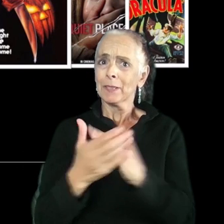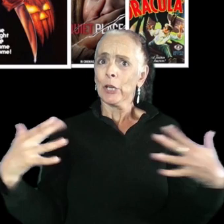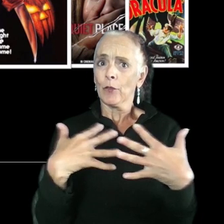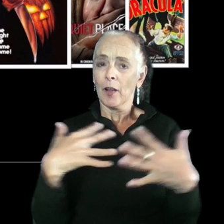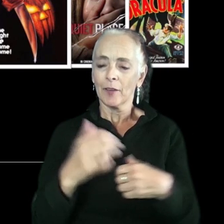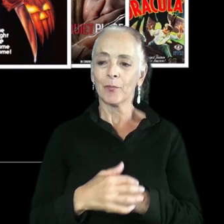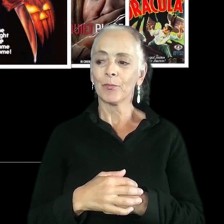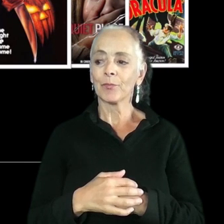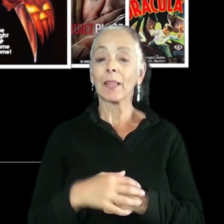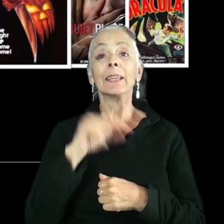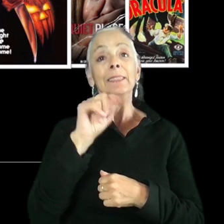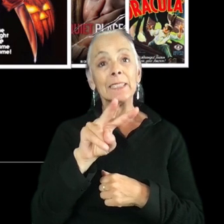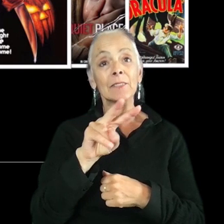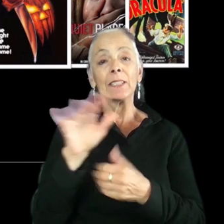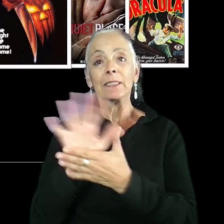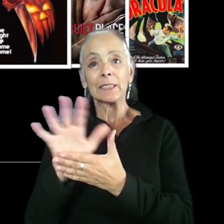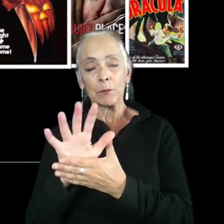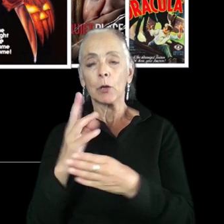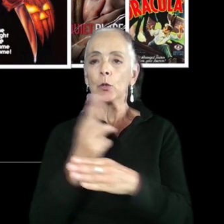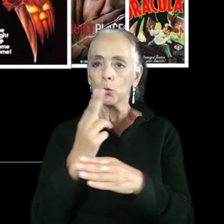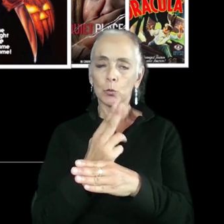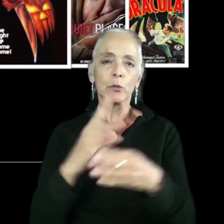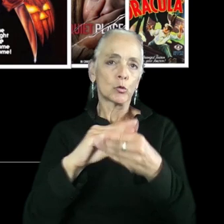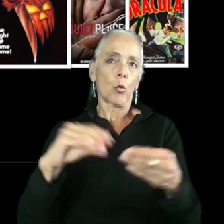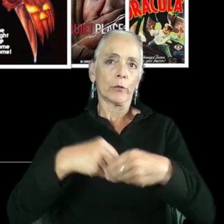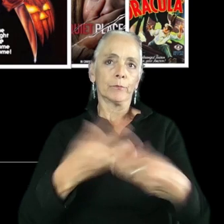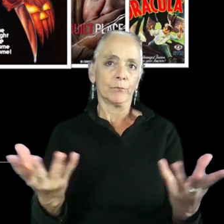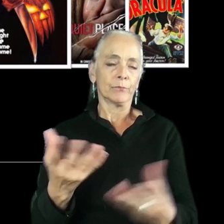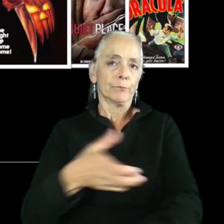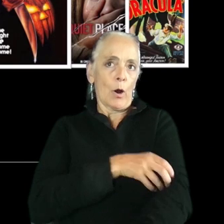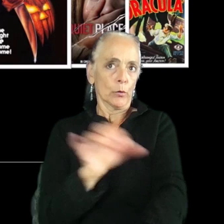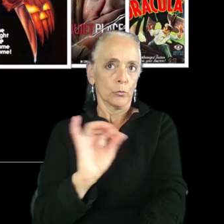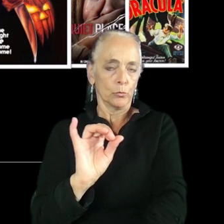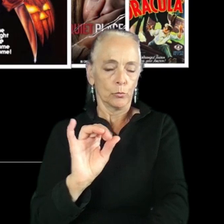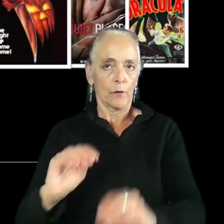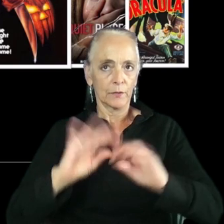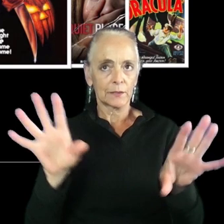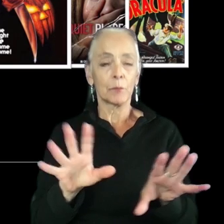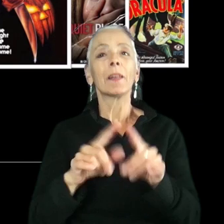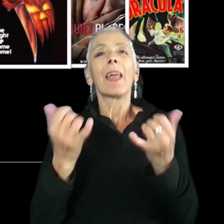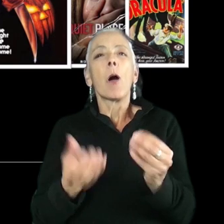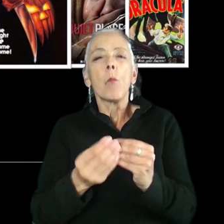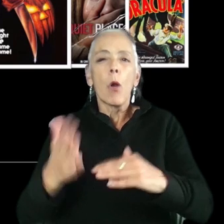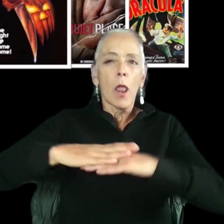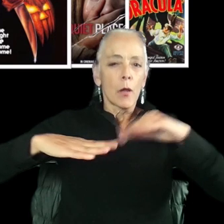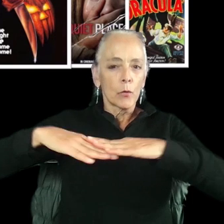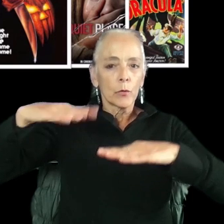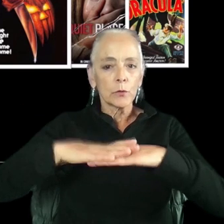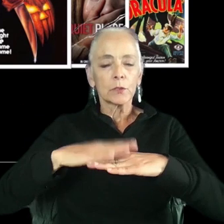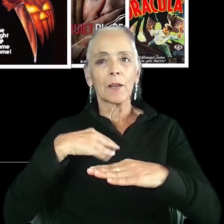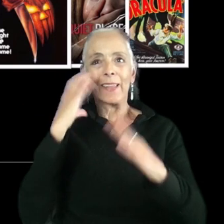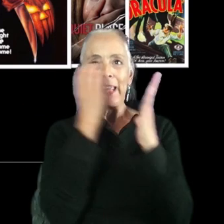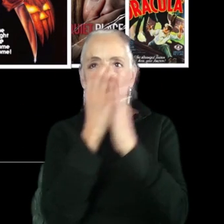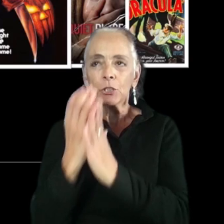TV and cinema also uses the power of storytelling, obviously. But now we have more layers, more added layers, we now have images,